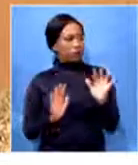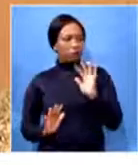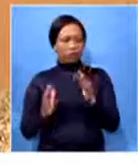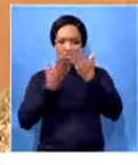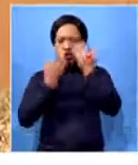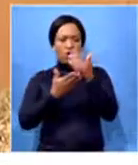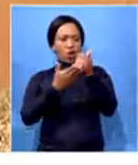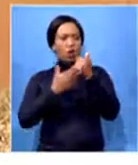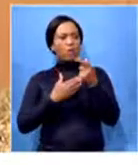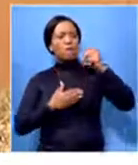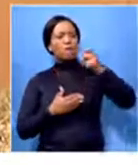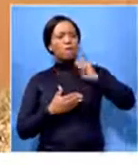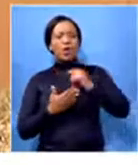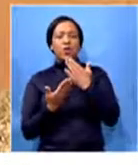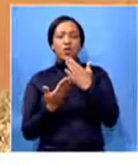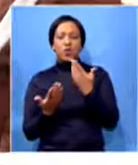from.